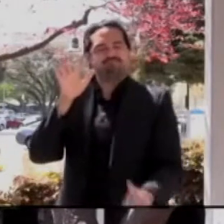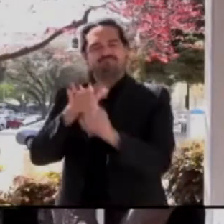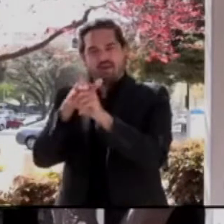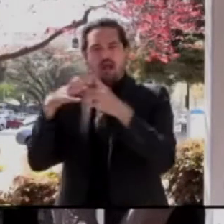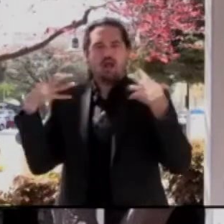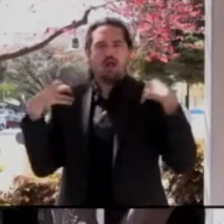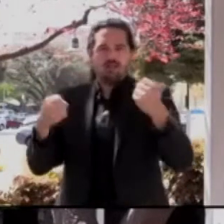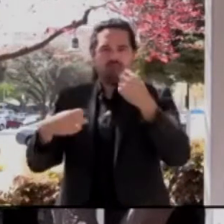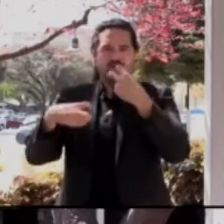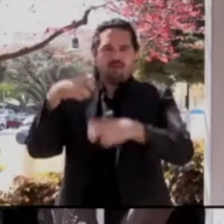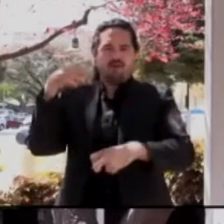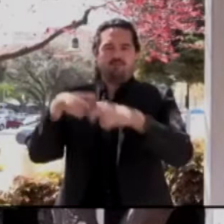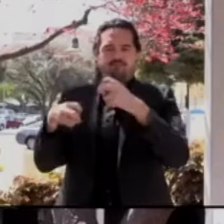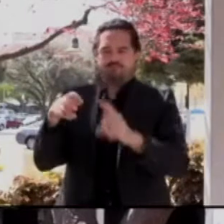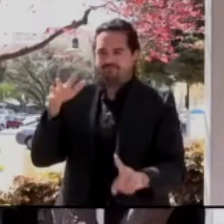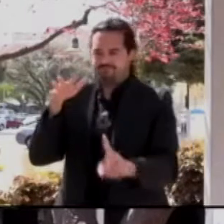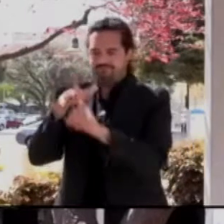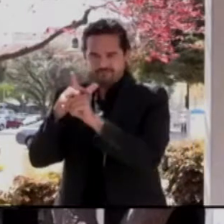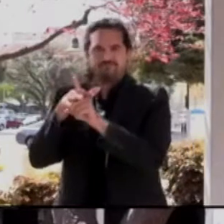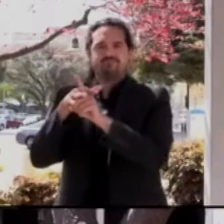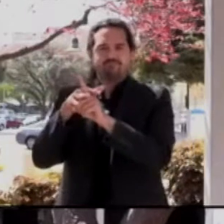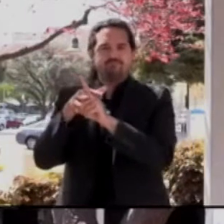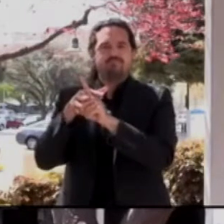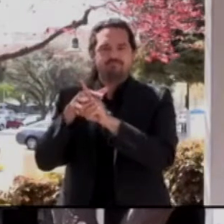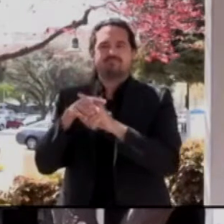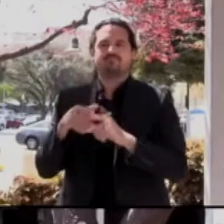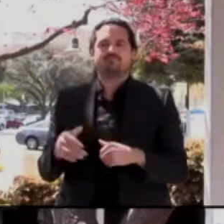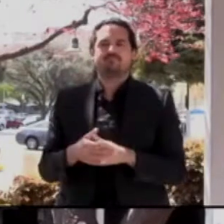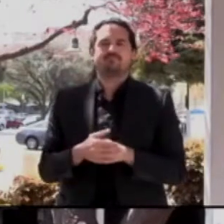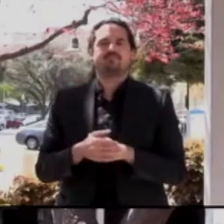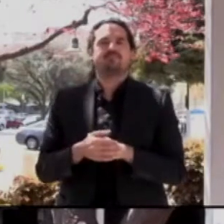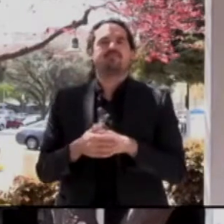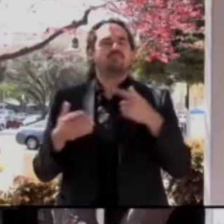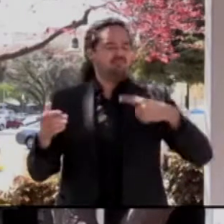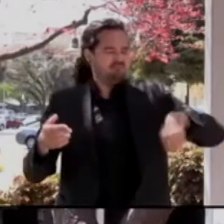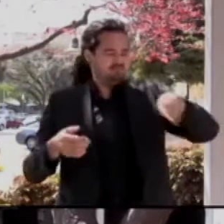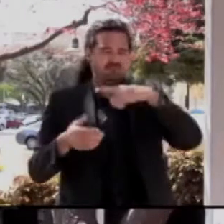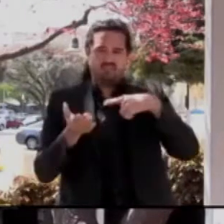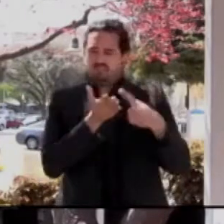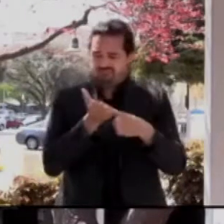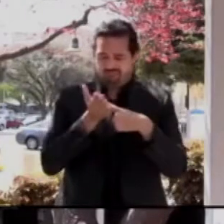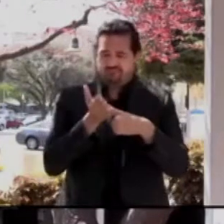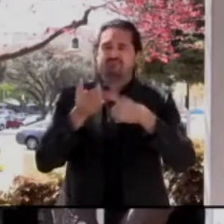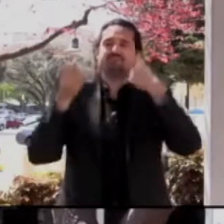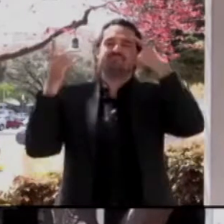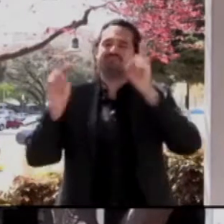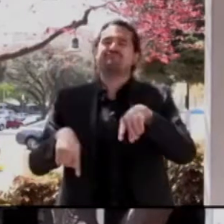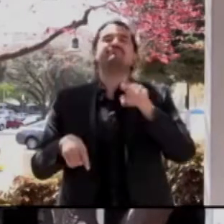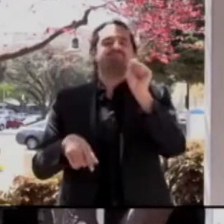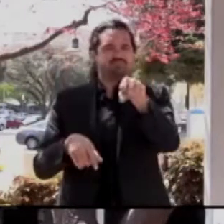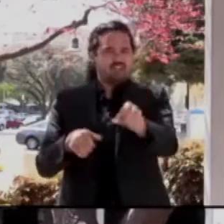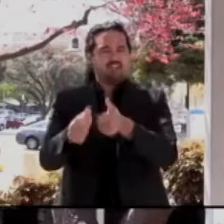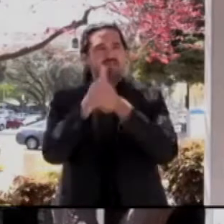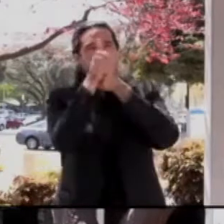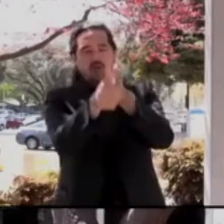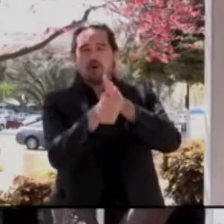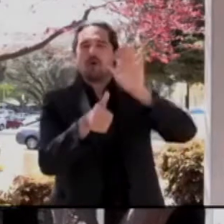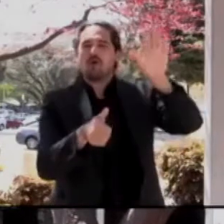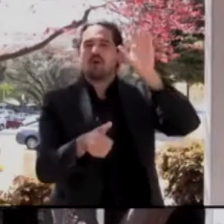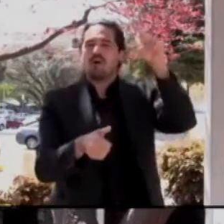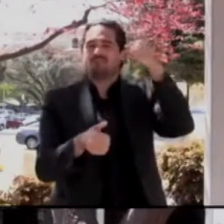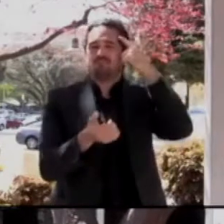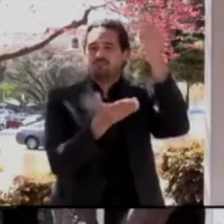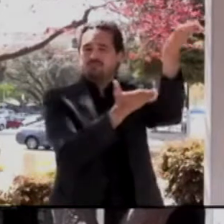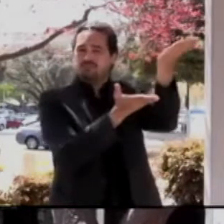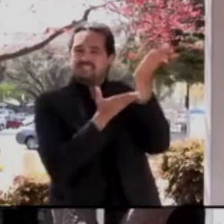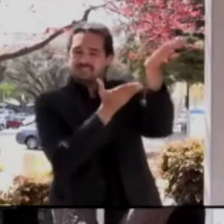system and other providers will pause the administration of the J&J vaccine while we await further